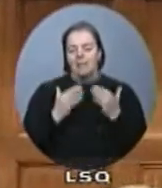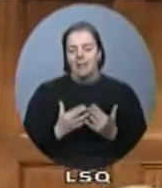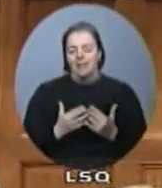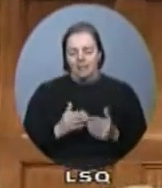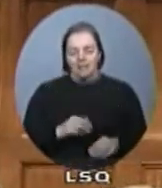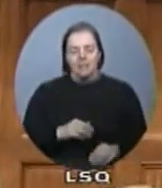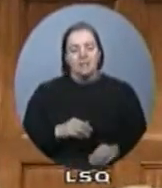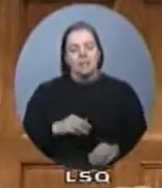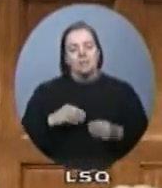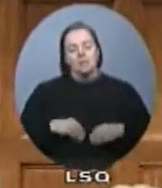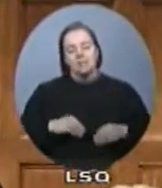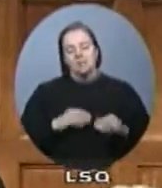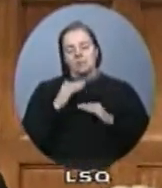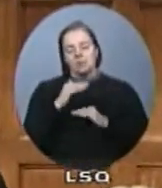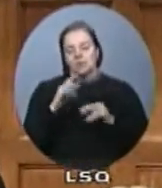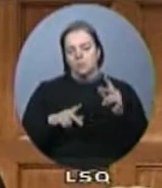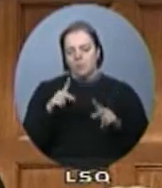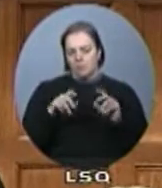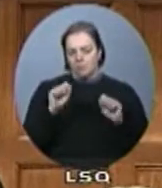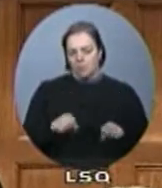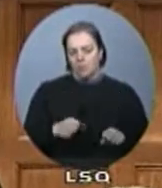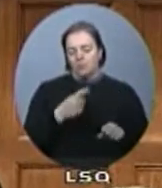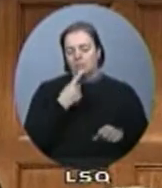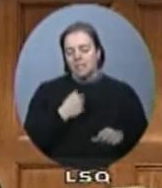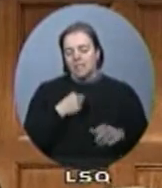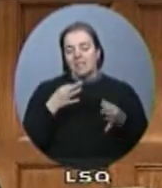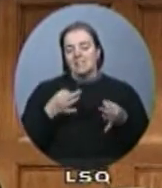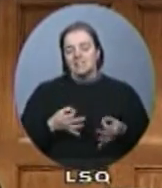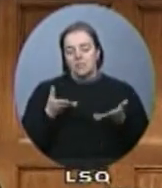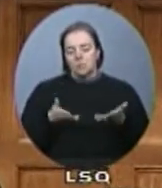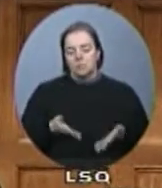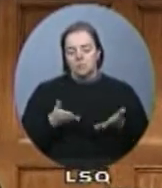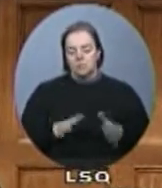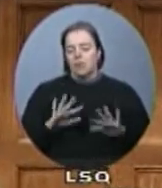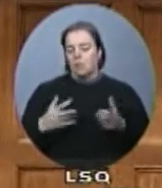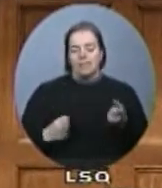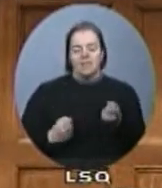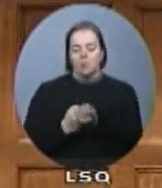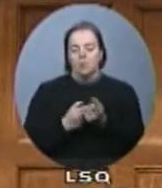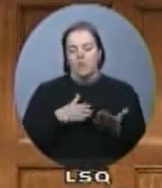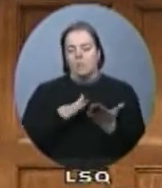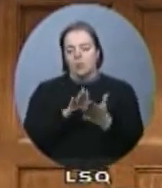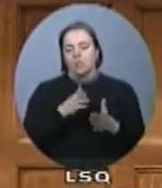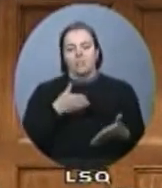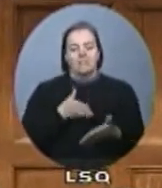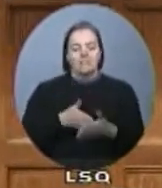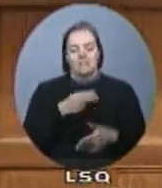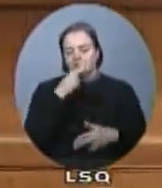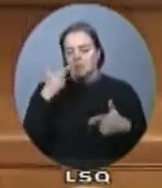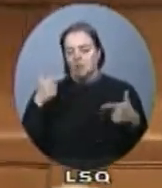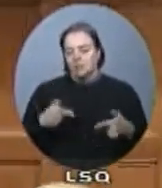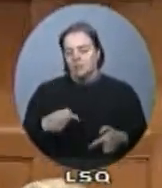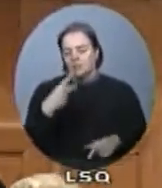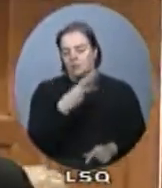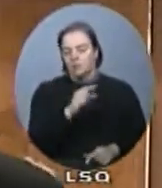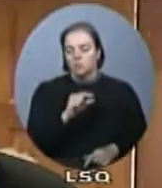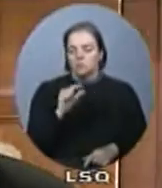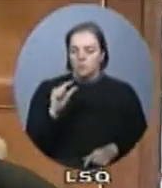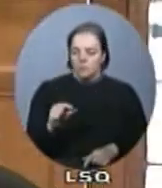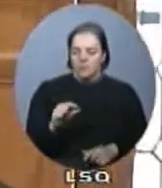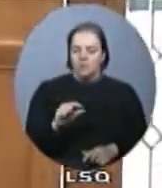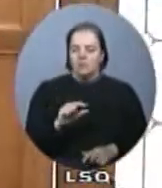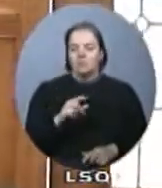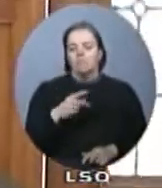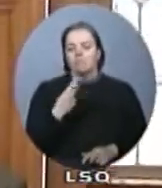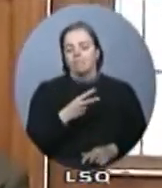court ruling supports the government's approach to countering and protecting our national security. Mr.